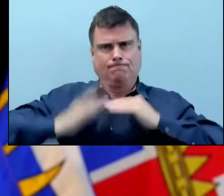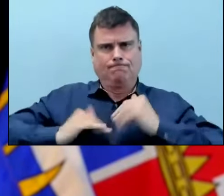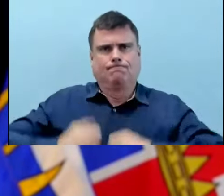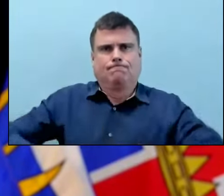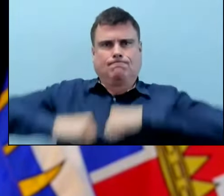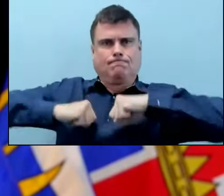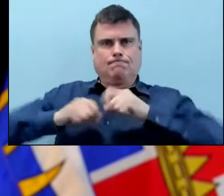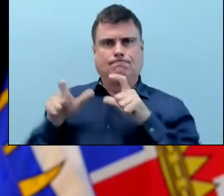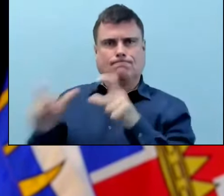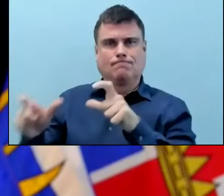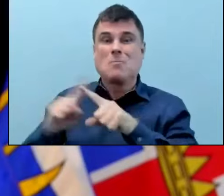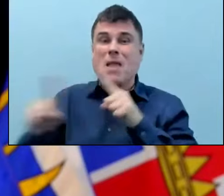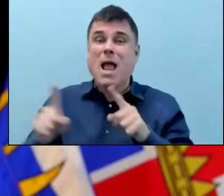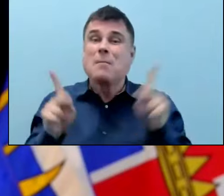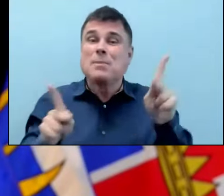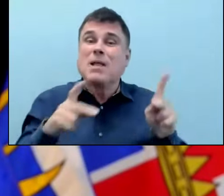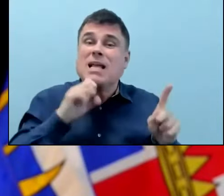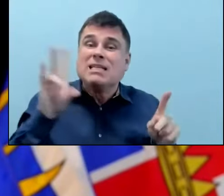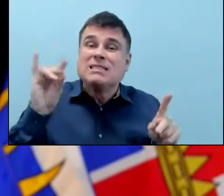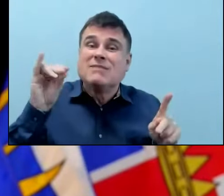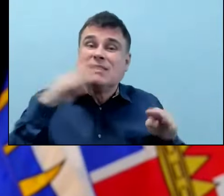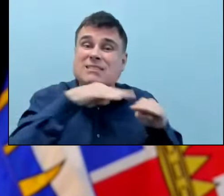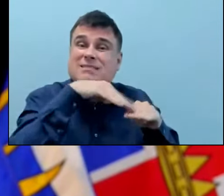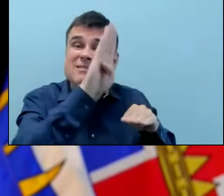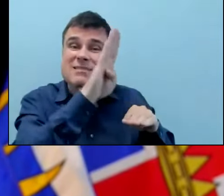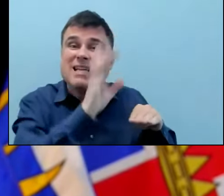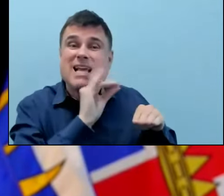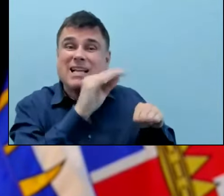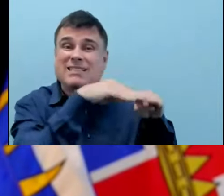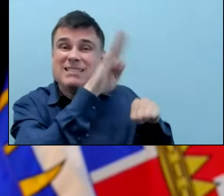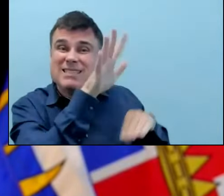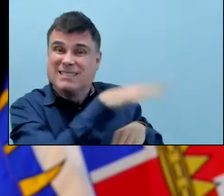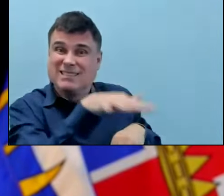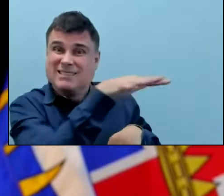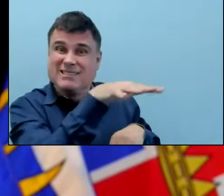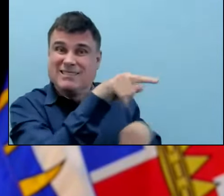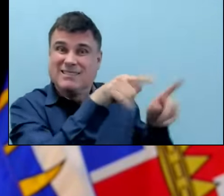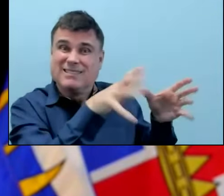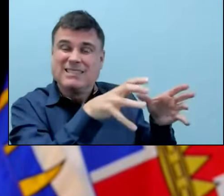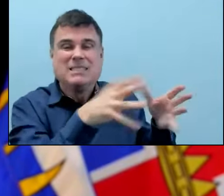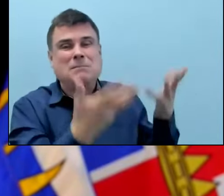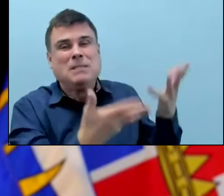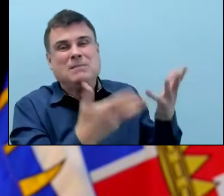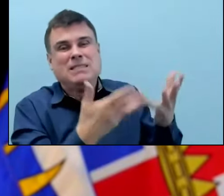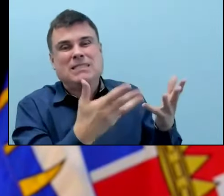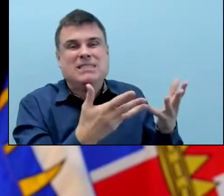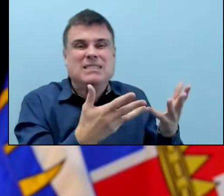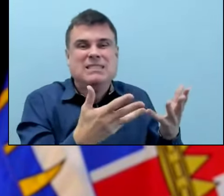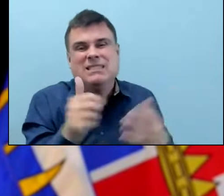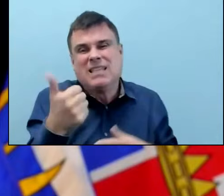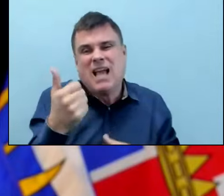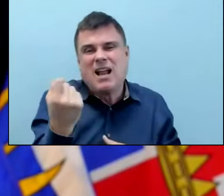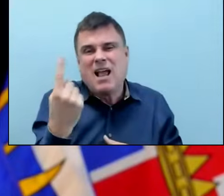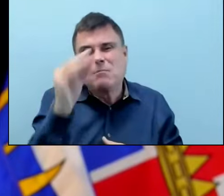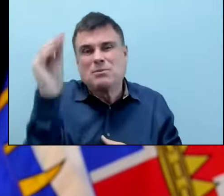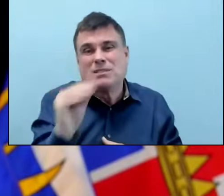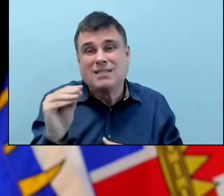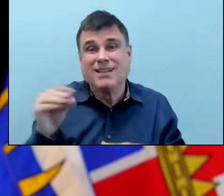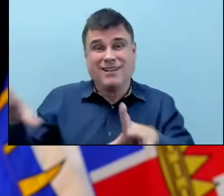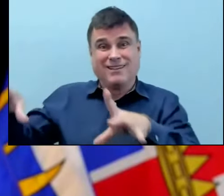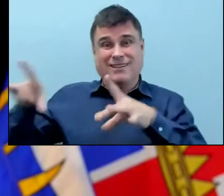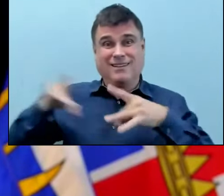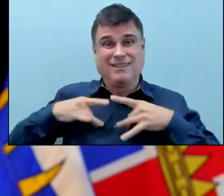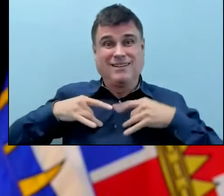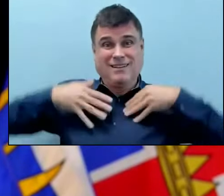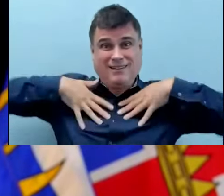only about 10 or 11% of them somewhere around there had antibodies to the virus, which means protection